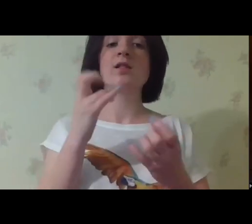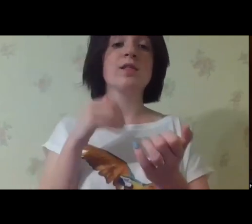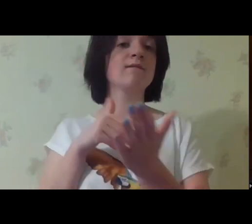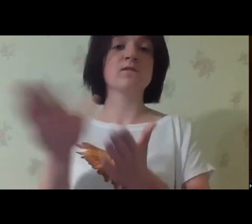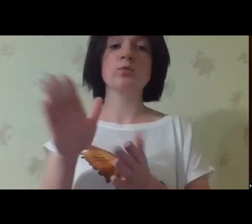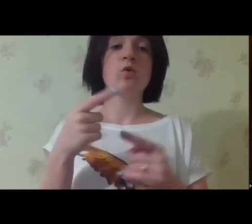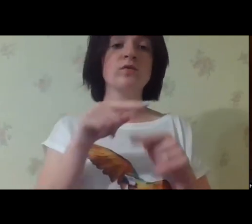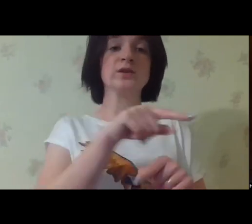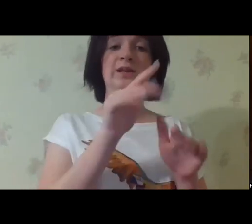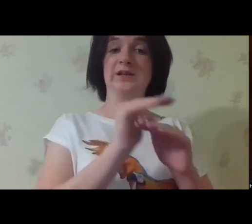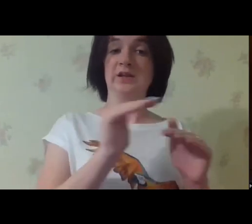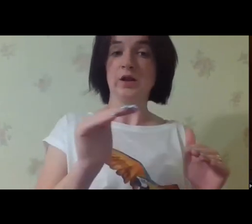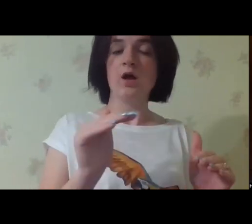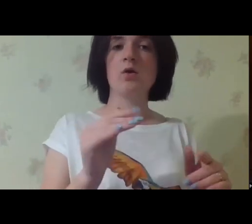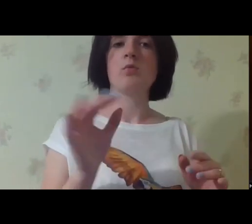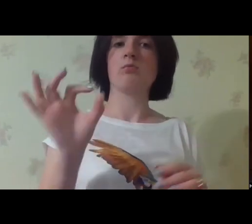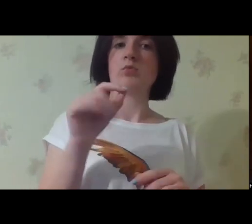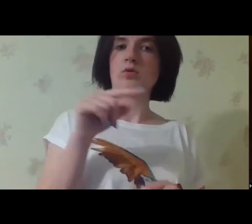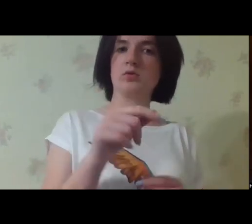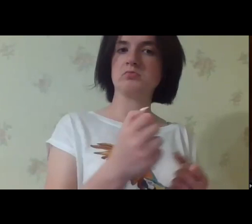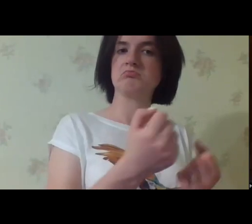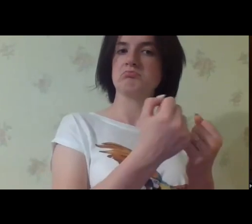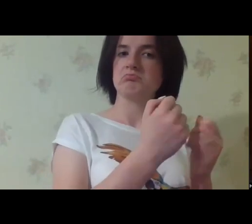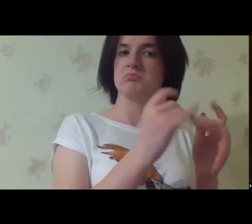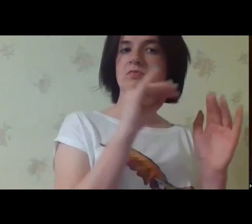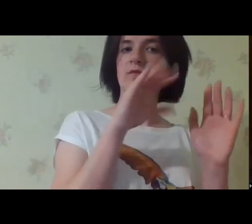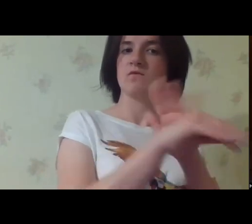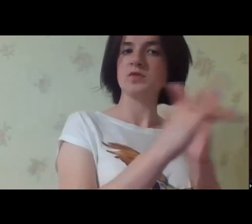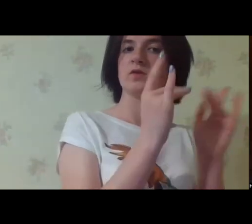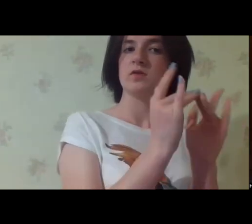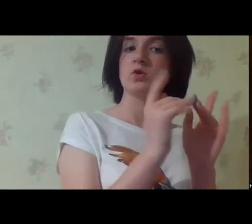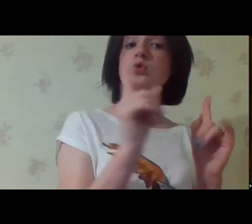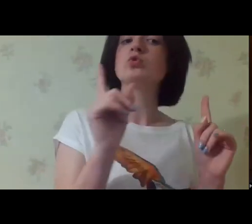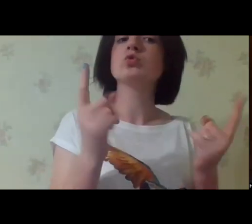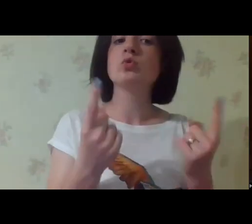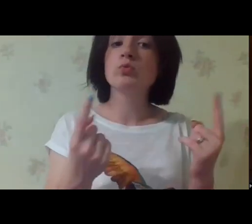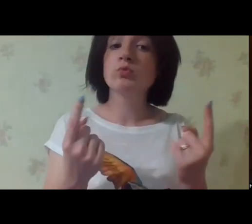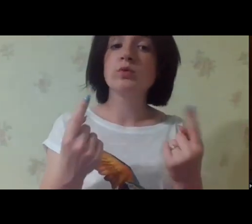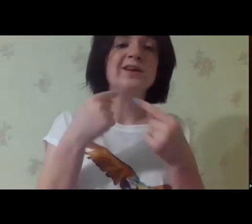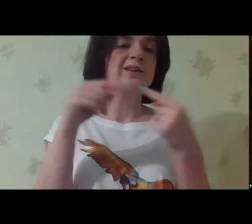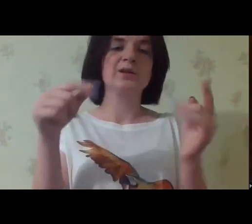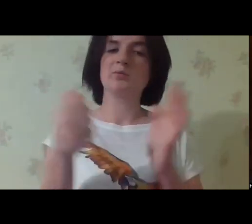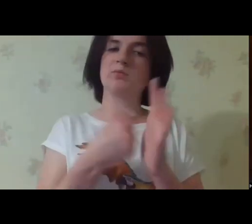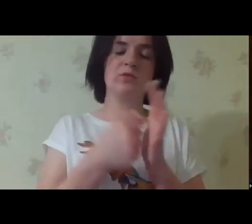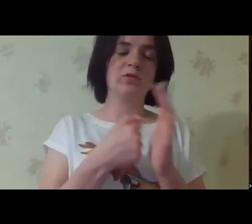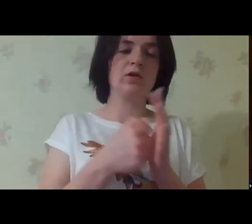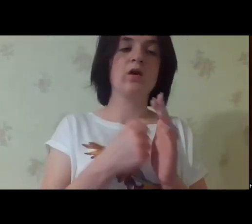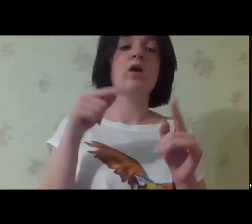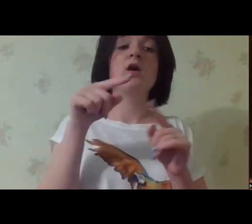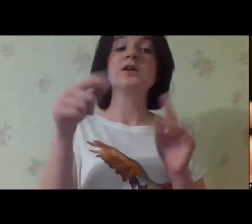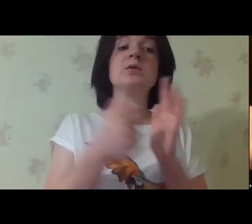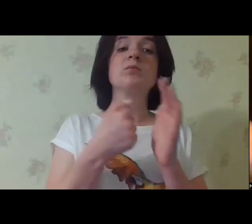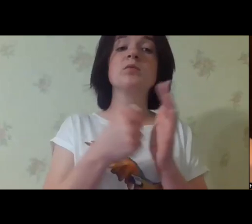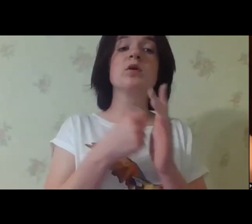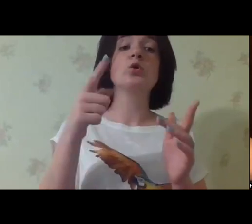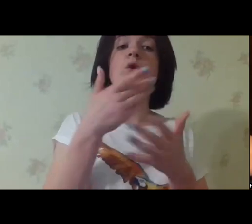the parents who have not rejected those children, but they keep them in the institutions. Why? There are different reasons,